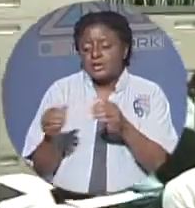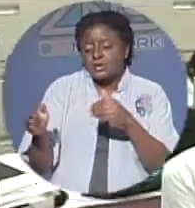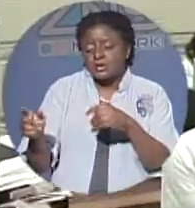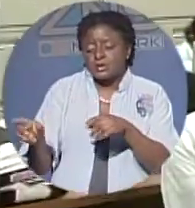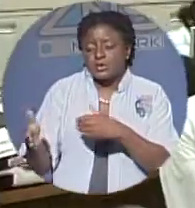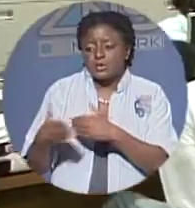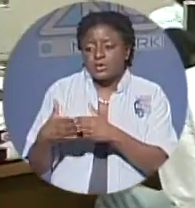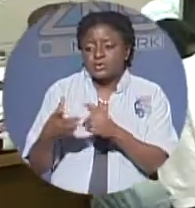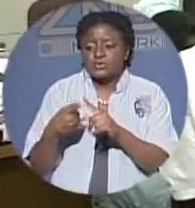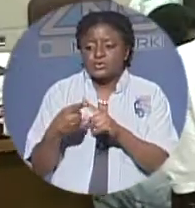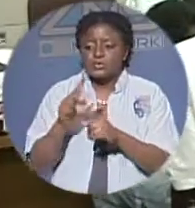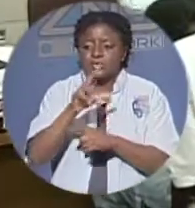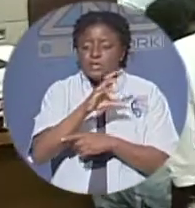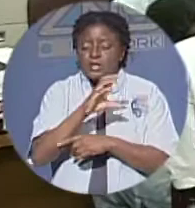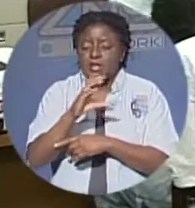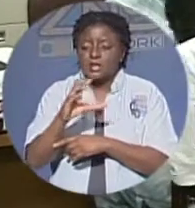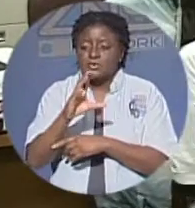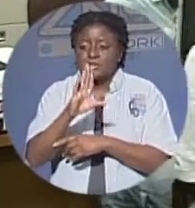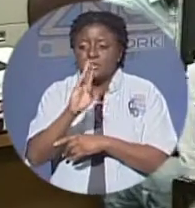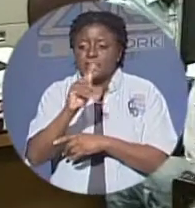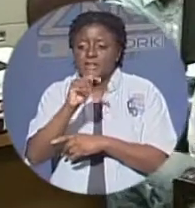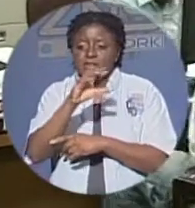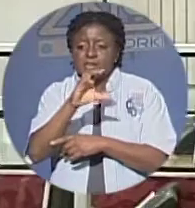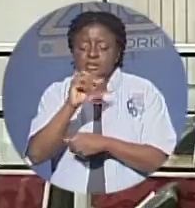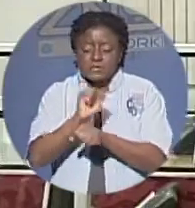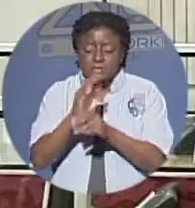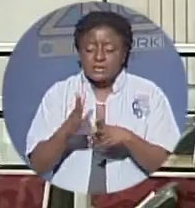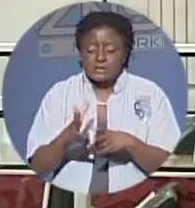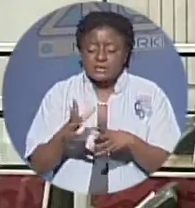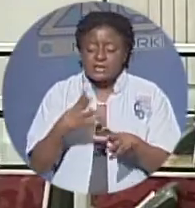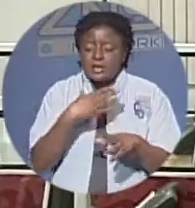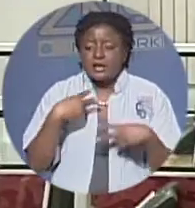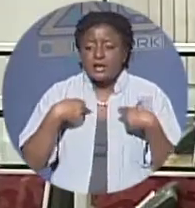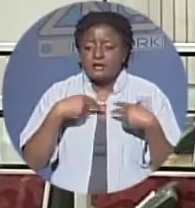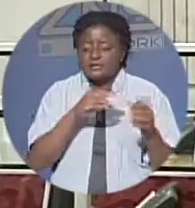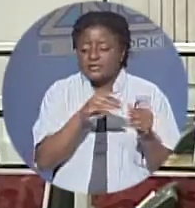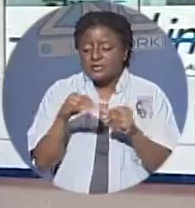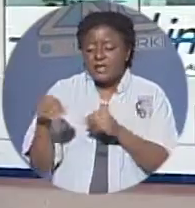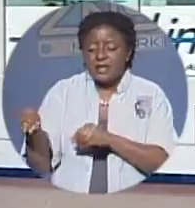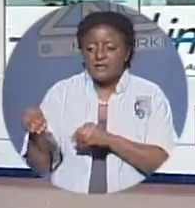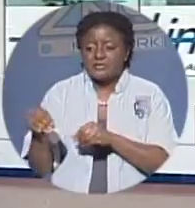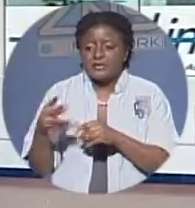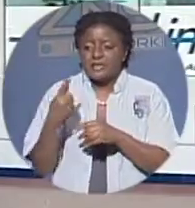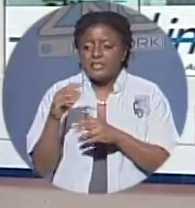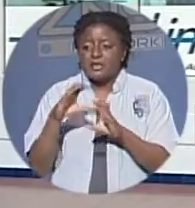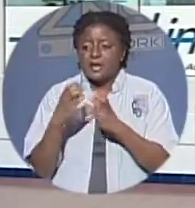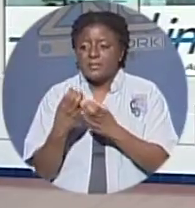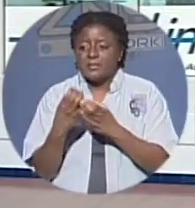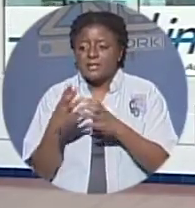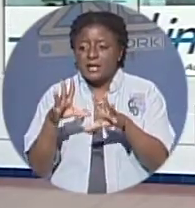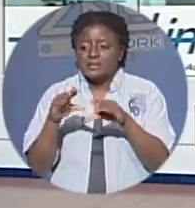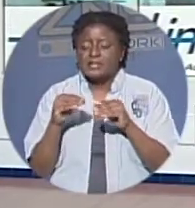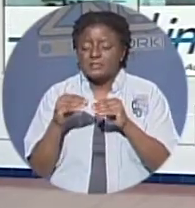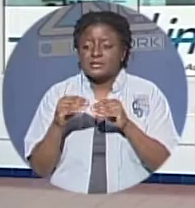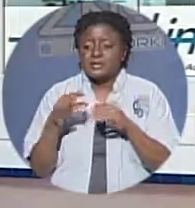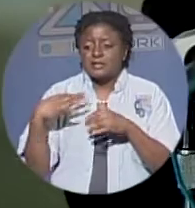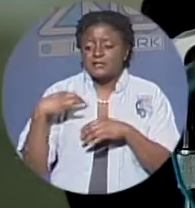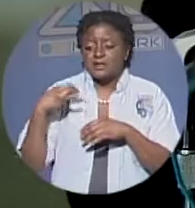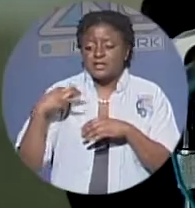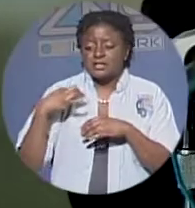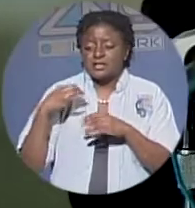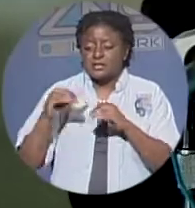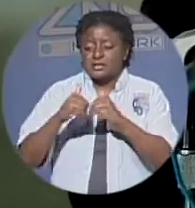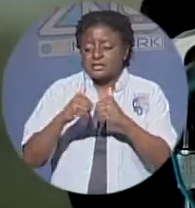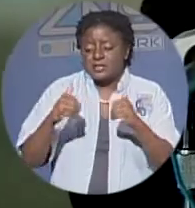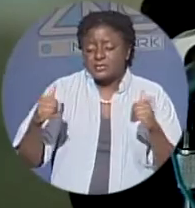btc employees have severed ties with the company having accepted the voluntary separation packages since july and